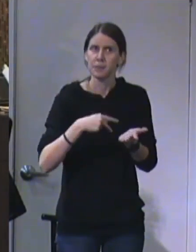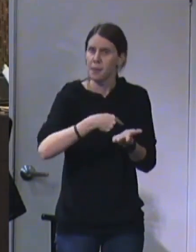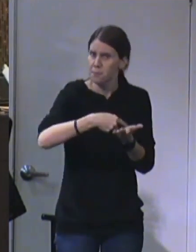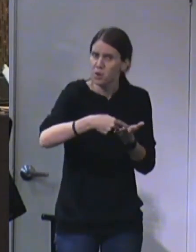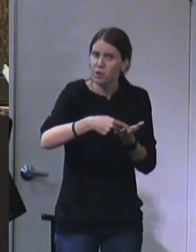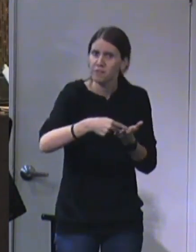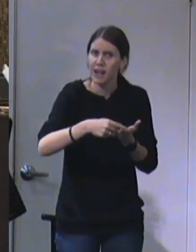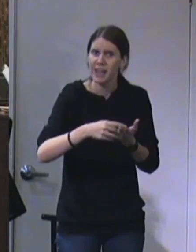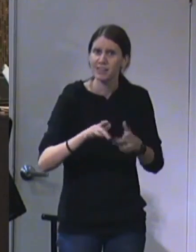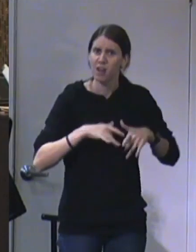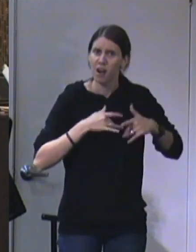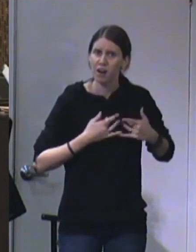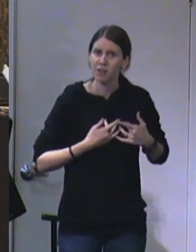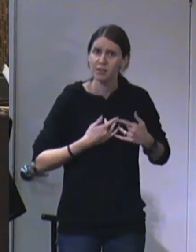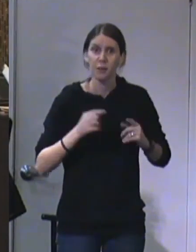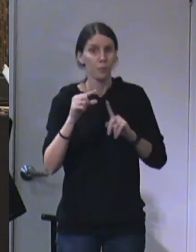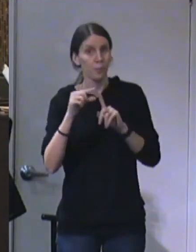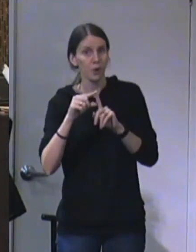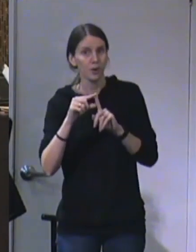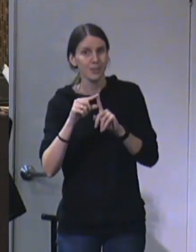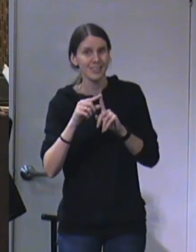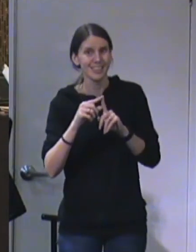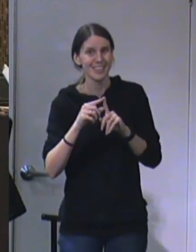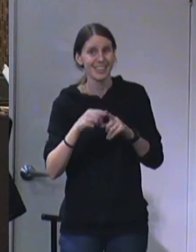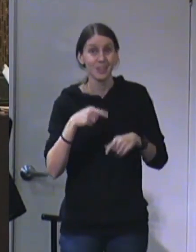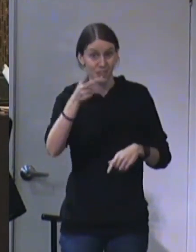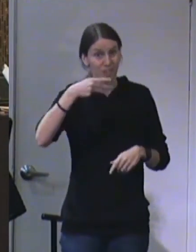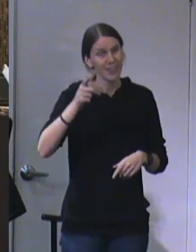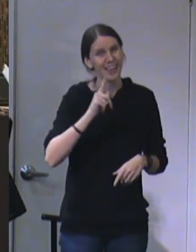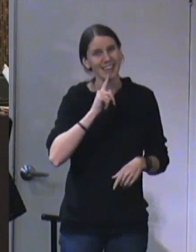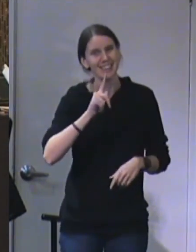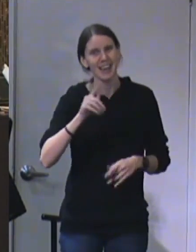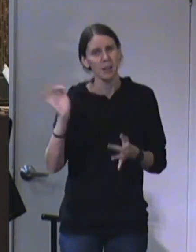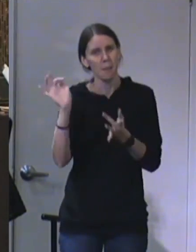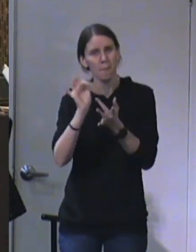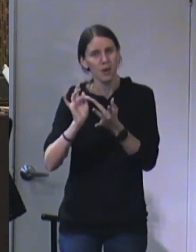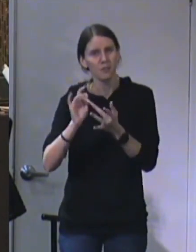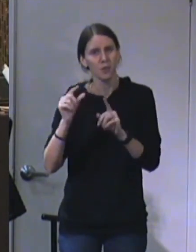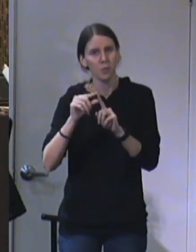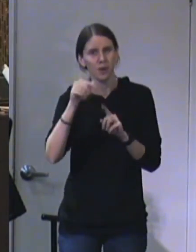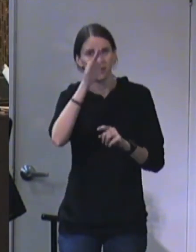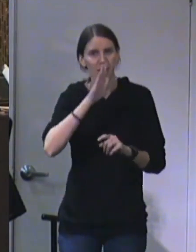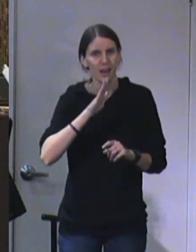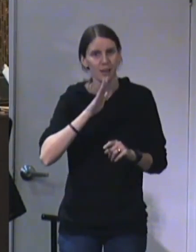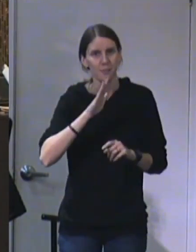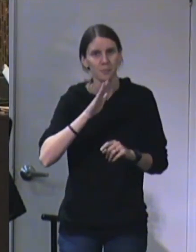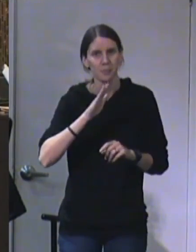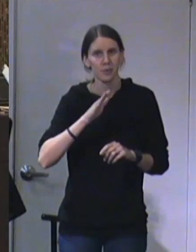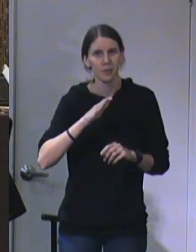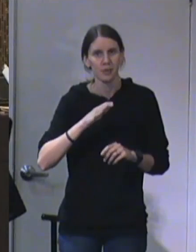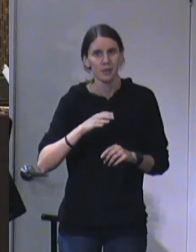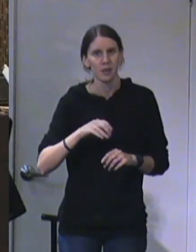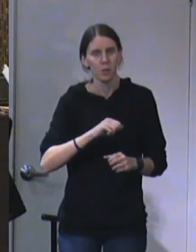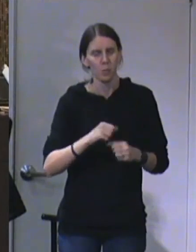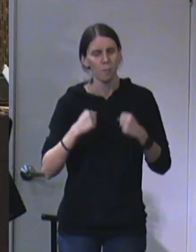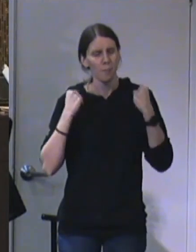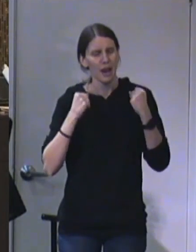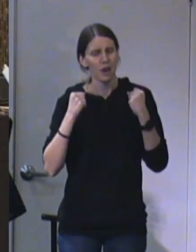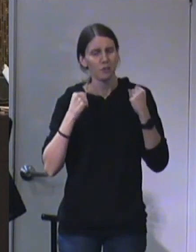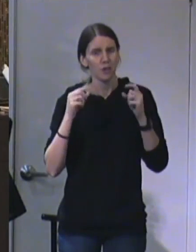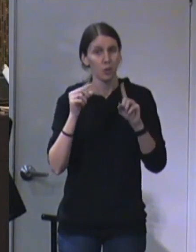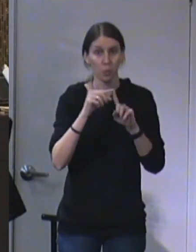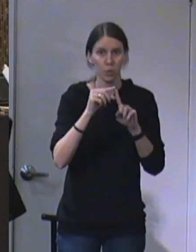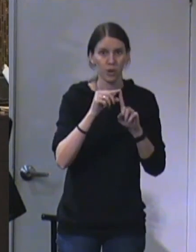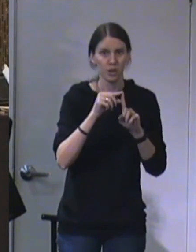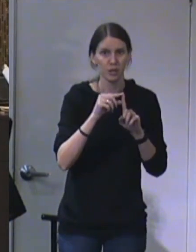for proclaiming the perfect word of God to those around us. The word of God that is powerful and